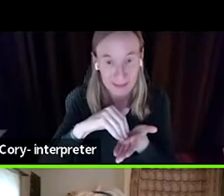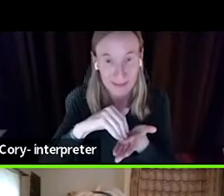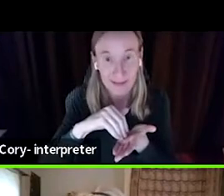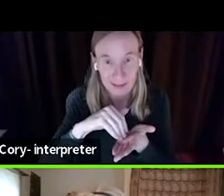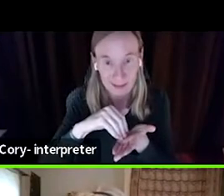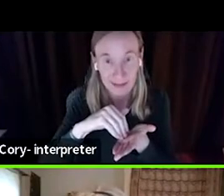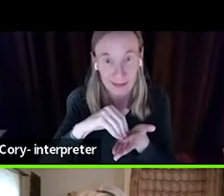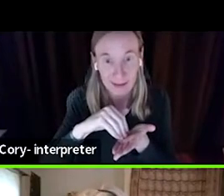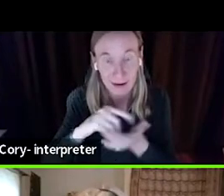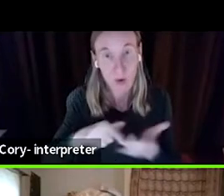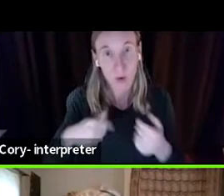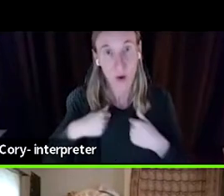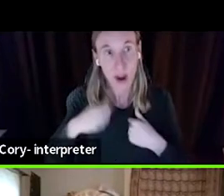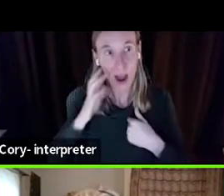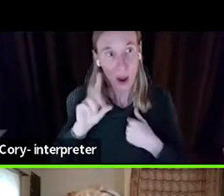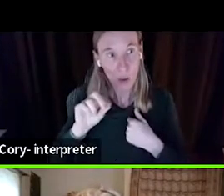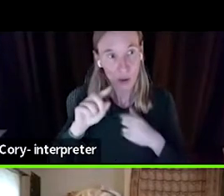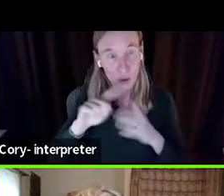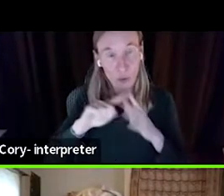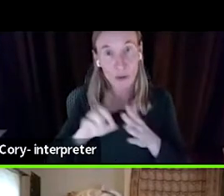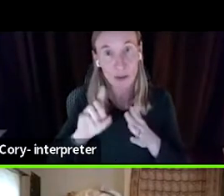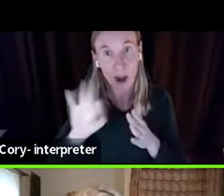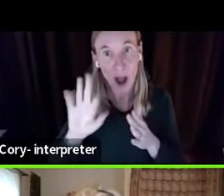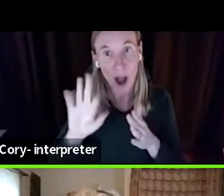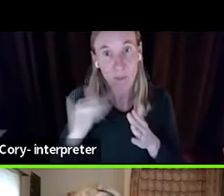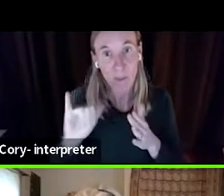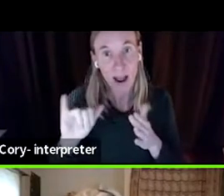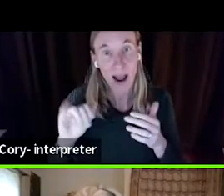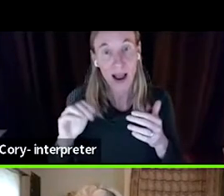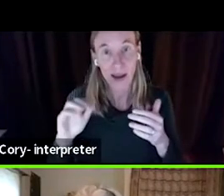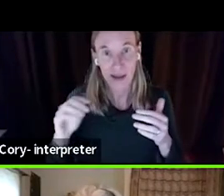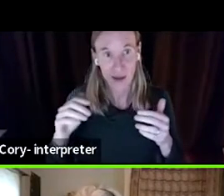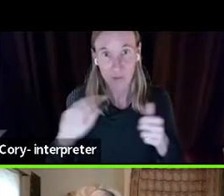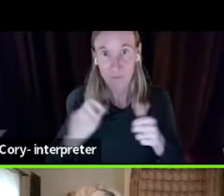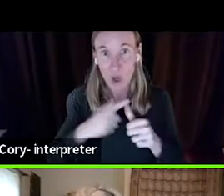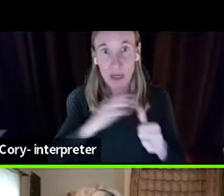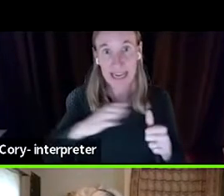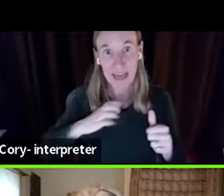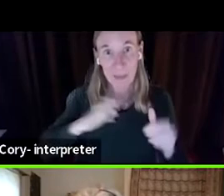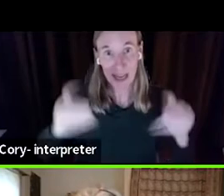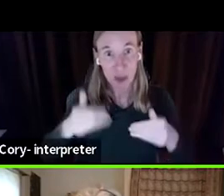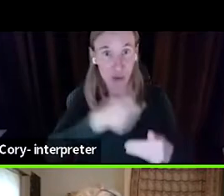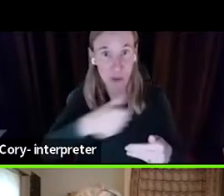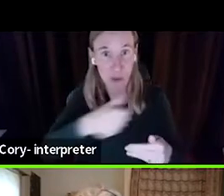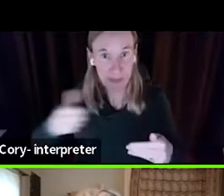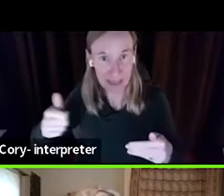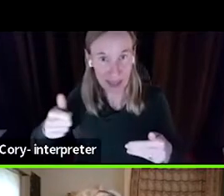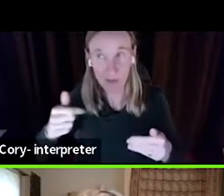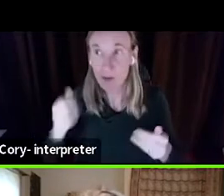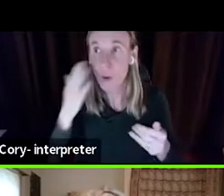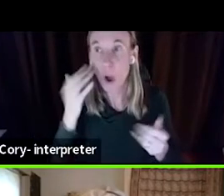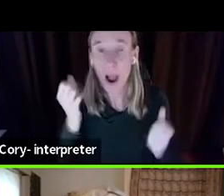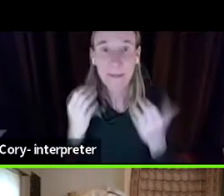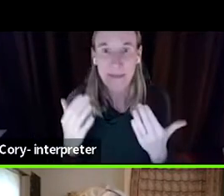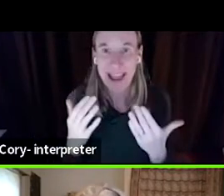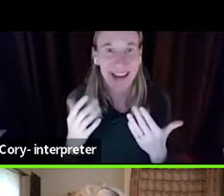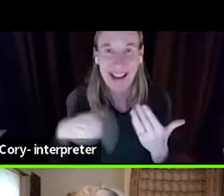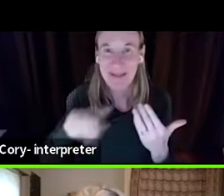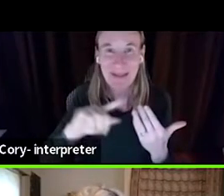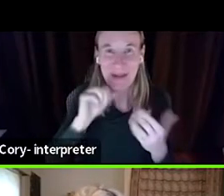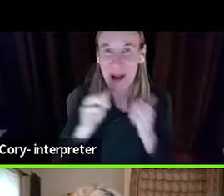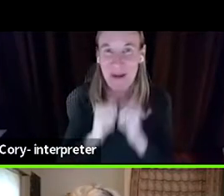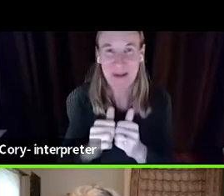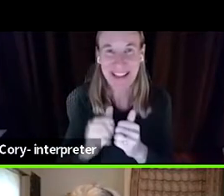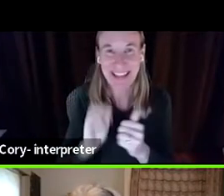What I'm going to do is start off by having the committee introduce themselves, because many of you aren't with us all the time.